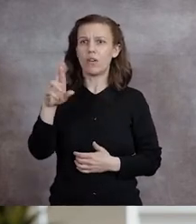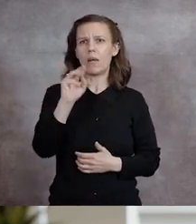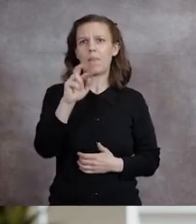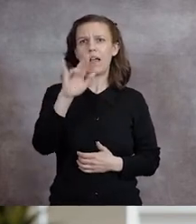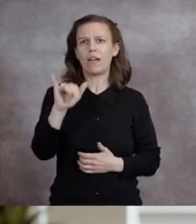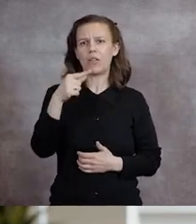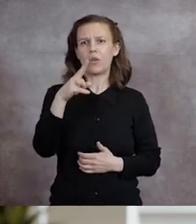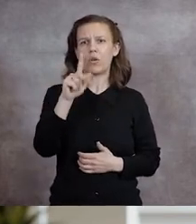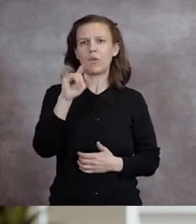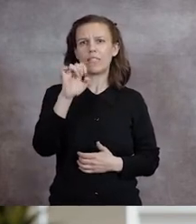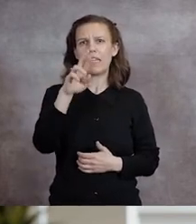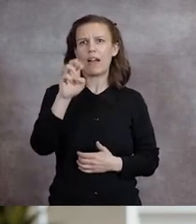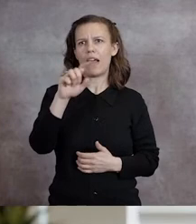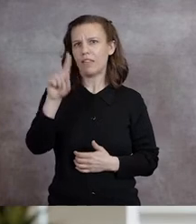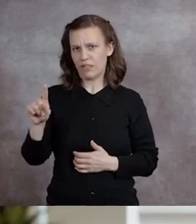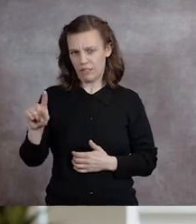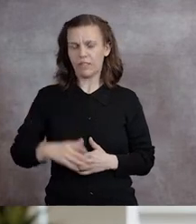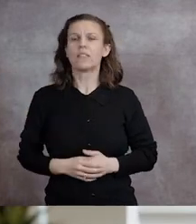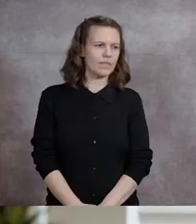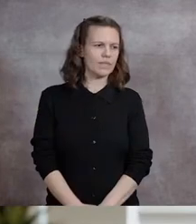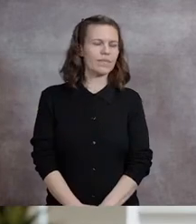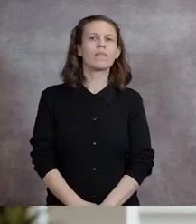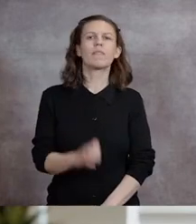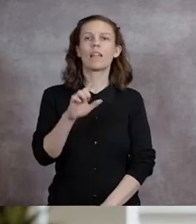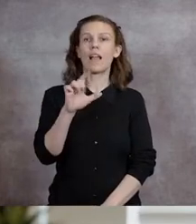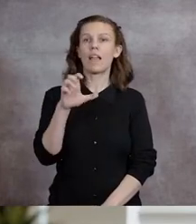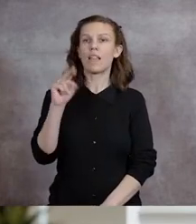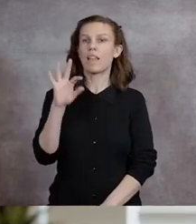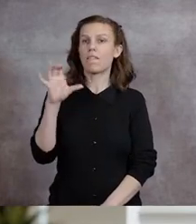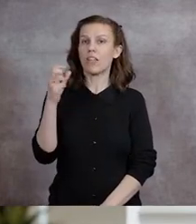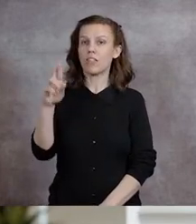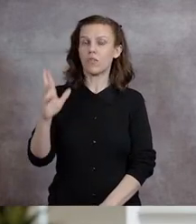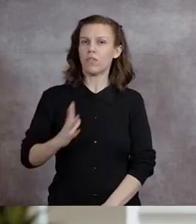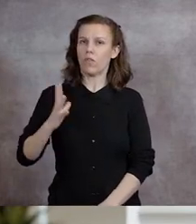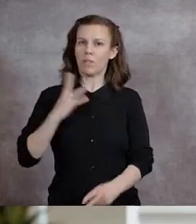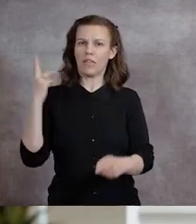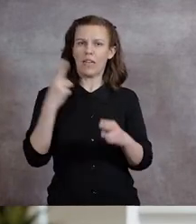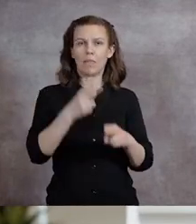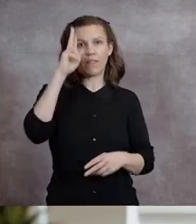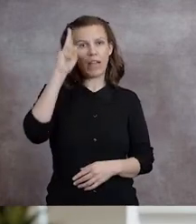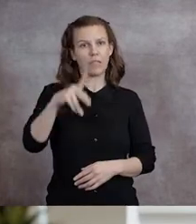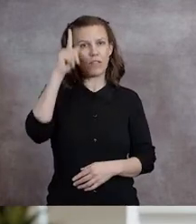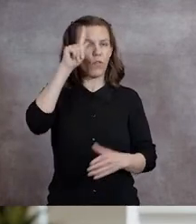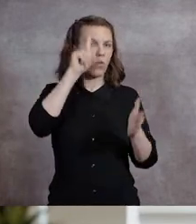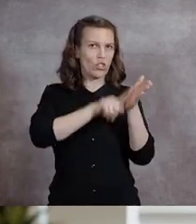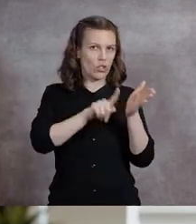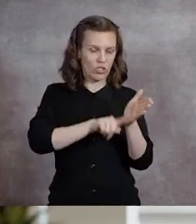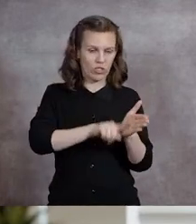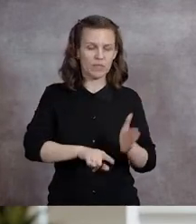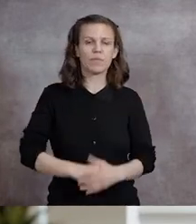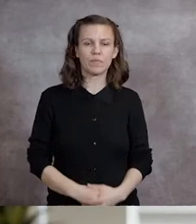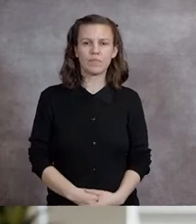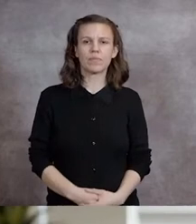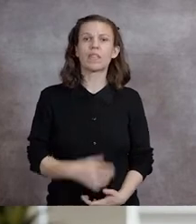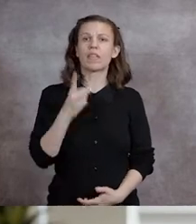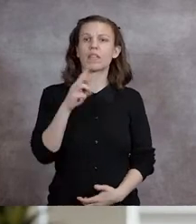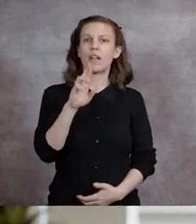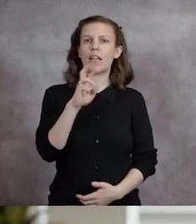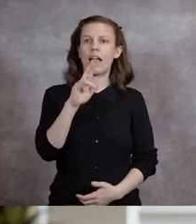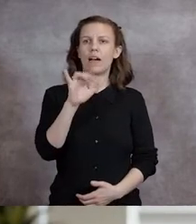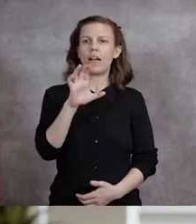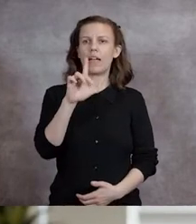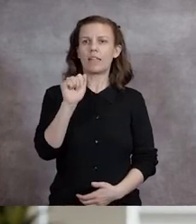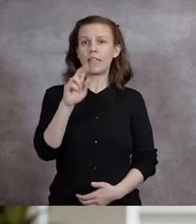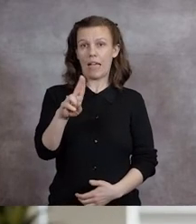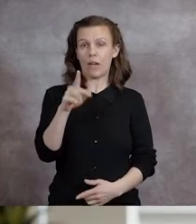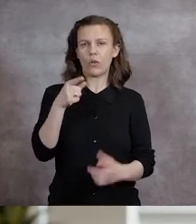chancellor, Mary Gutierrez. Ellen Fisher was formally named as Vice President for Research. Dr.